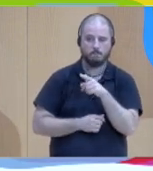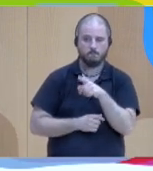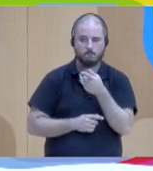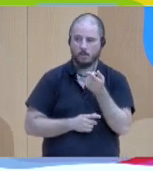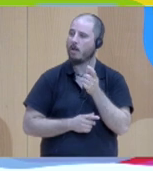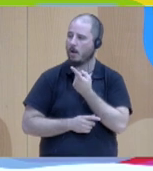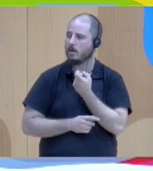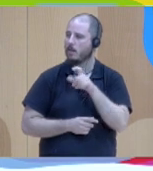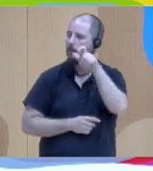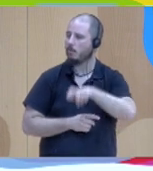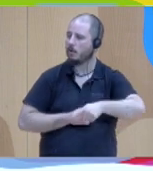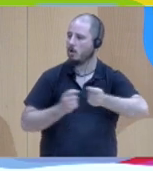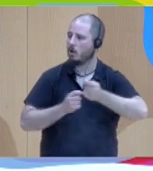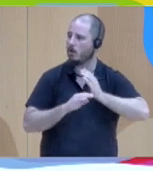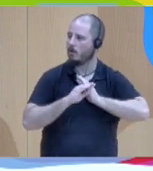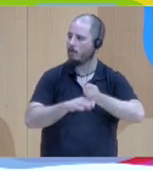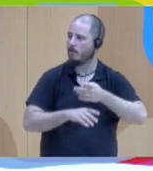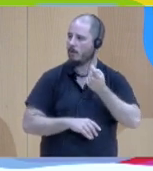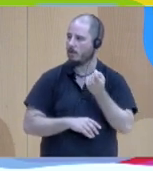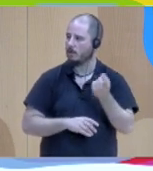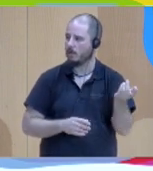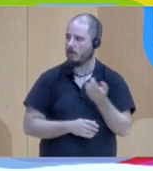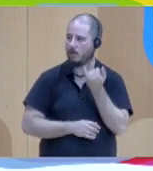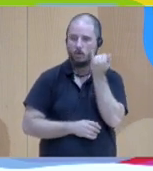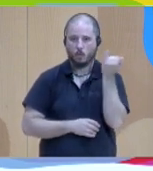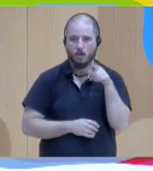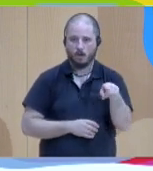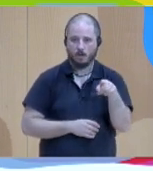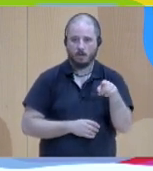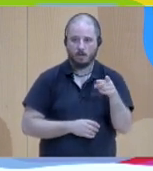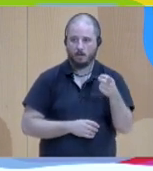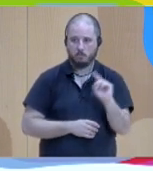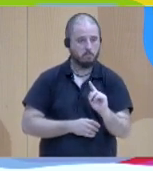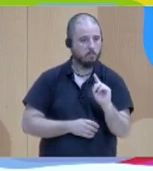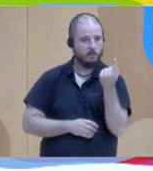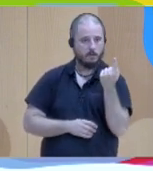and this was something new there wasn't